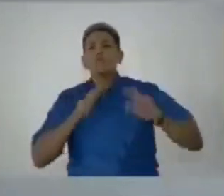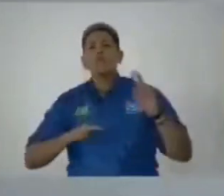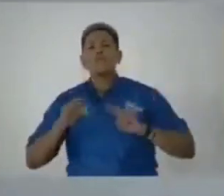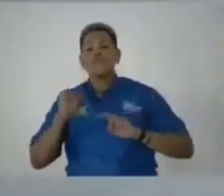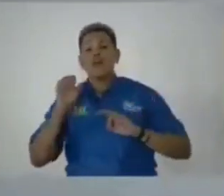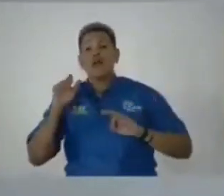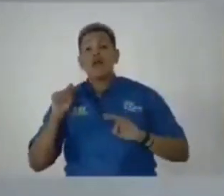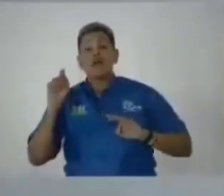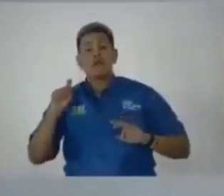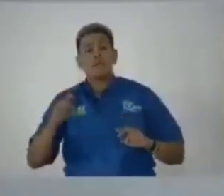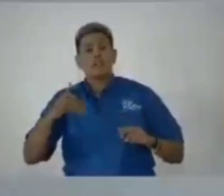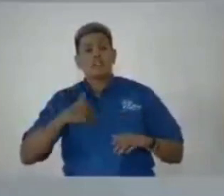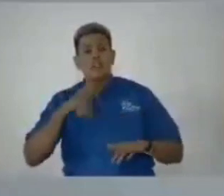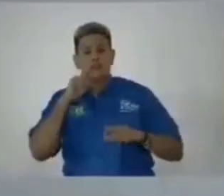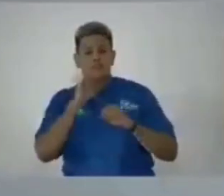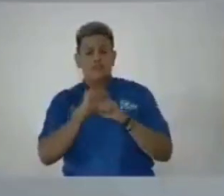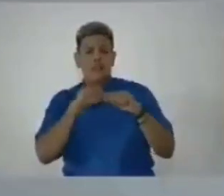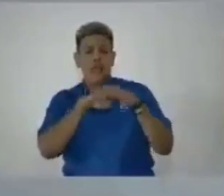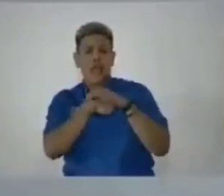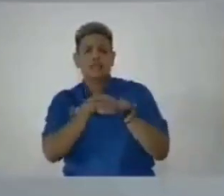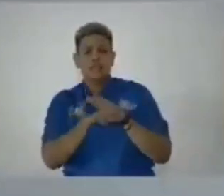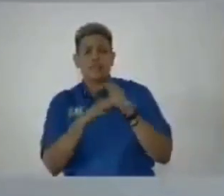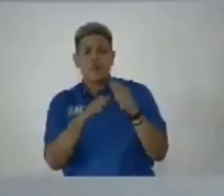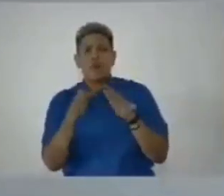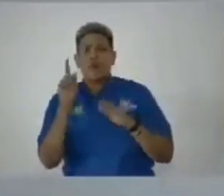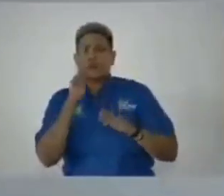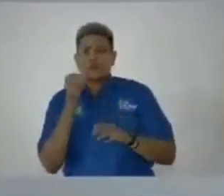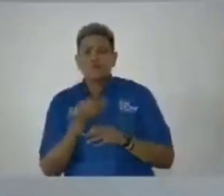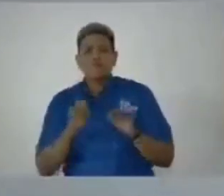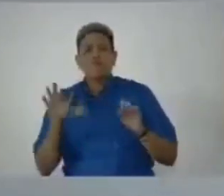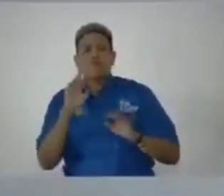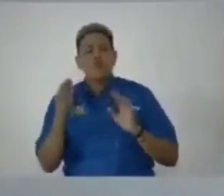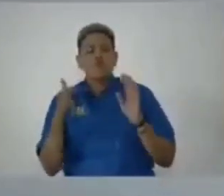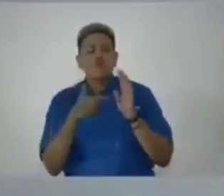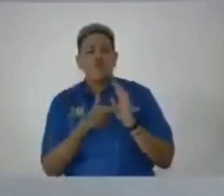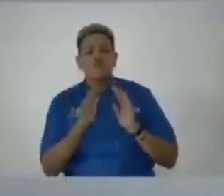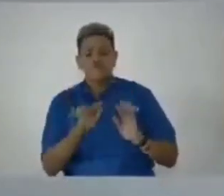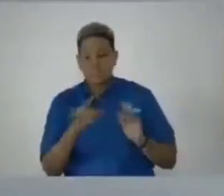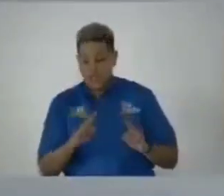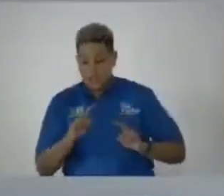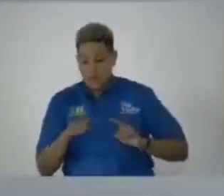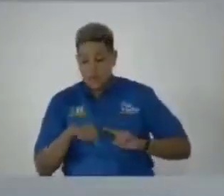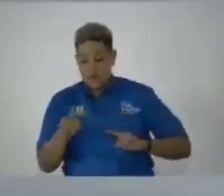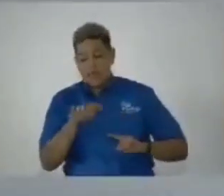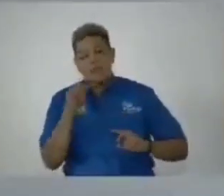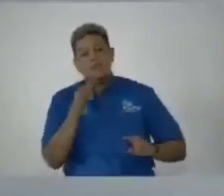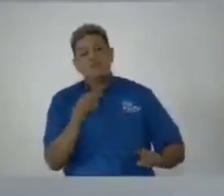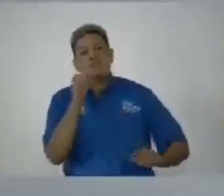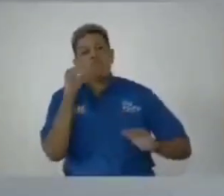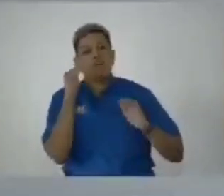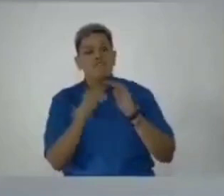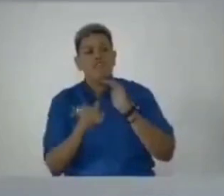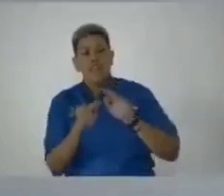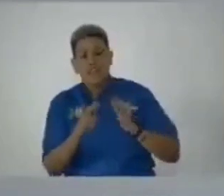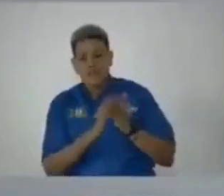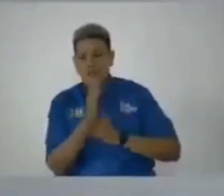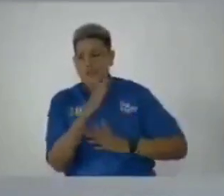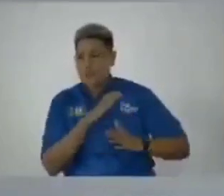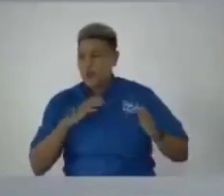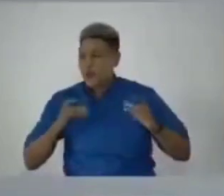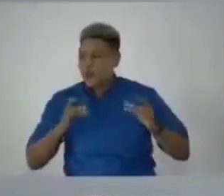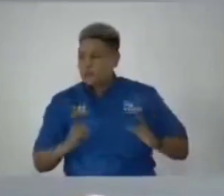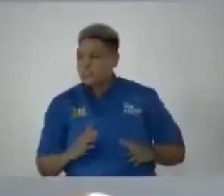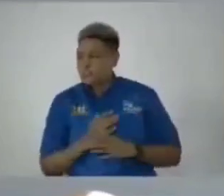must have an accessible means to vindicate their reputation when they have been treated unfairly by the commission